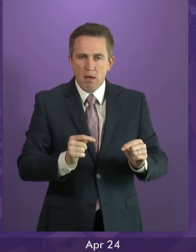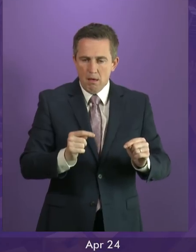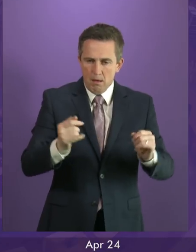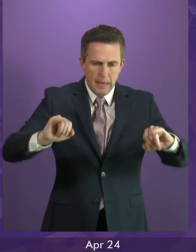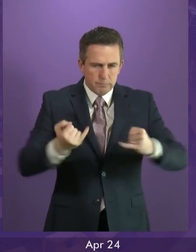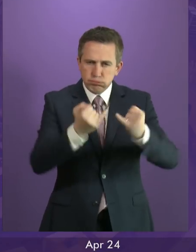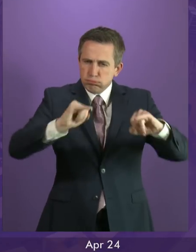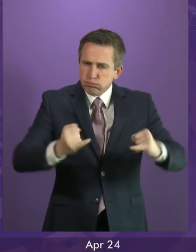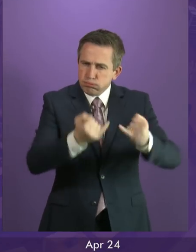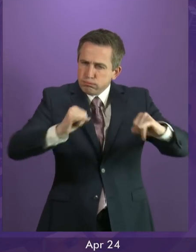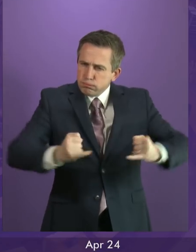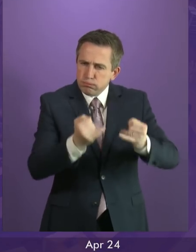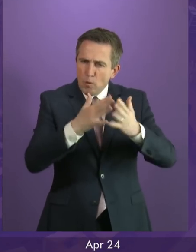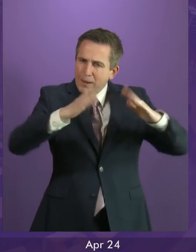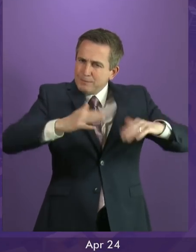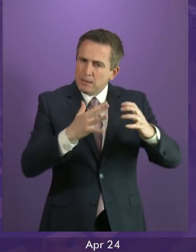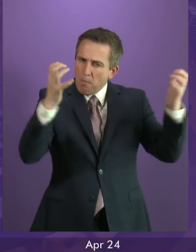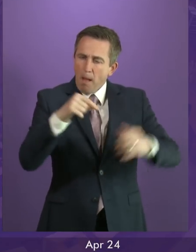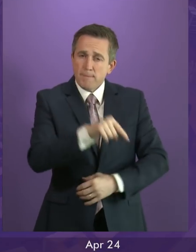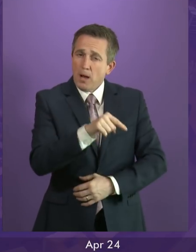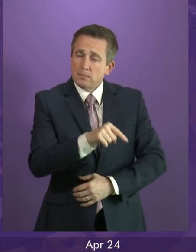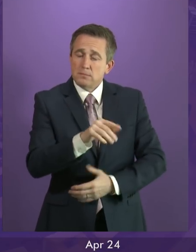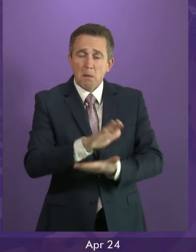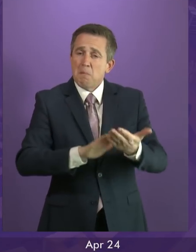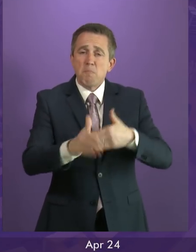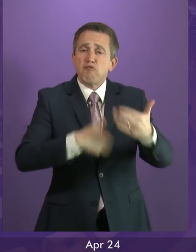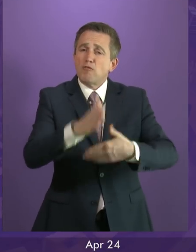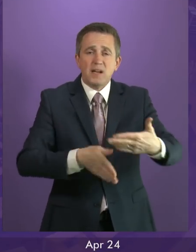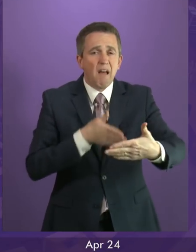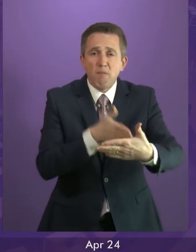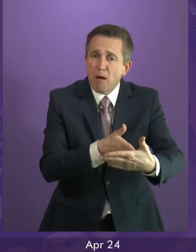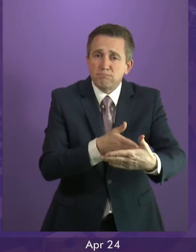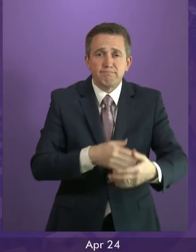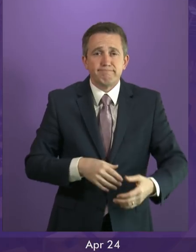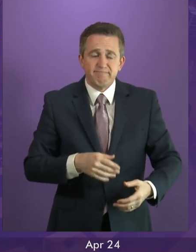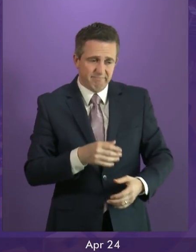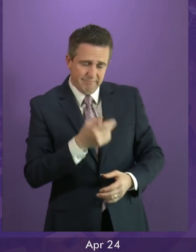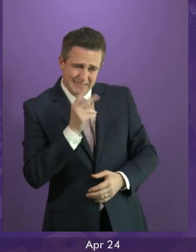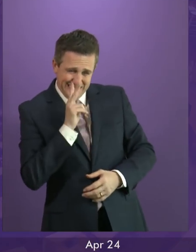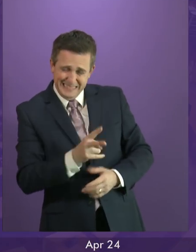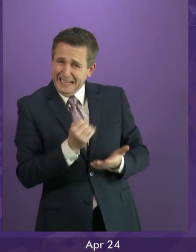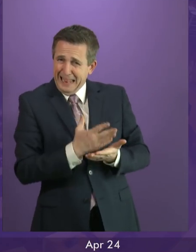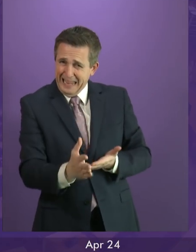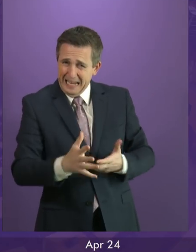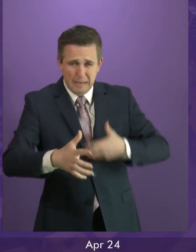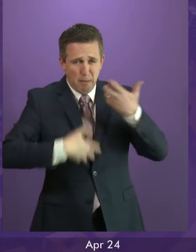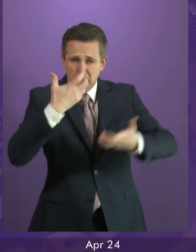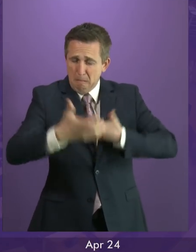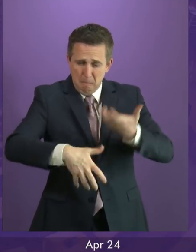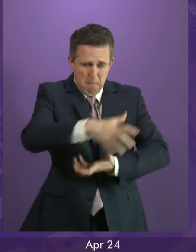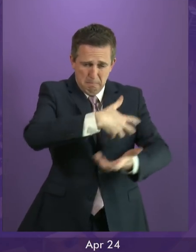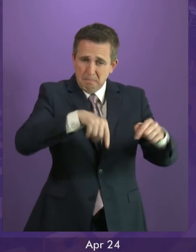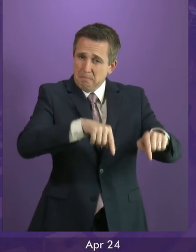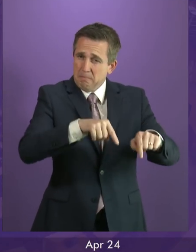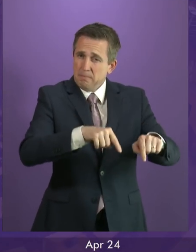that progress becomes impossible. Tensions rise and tempers free. 20 years